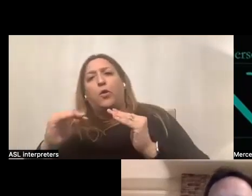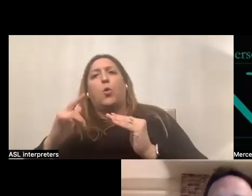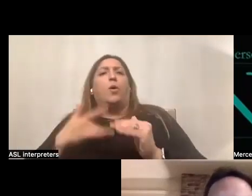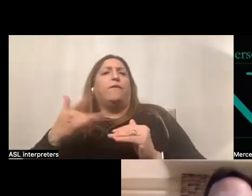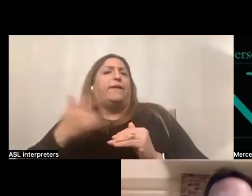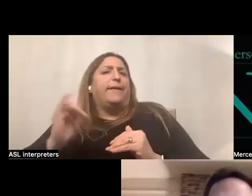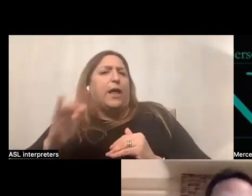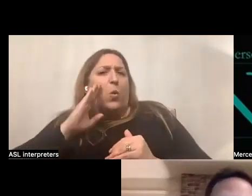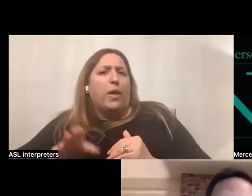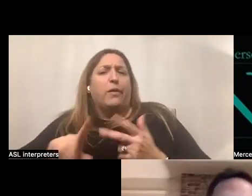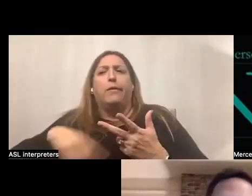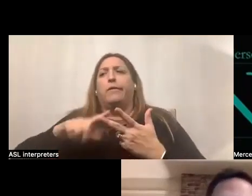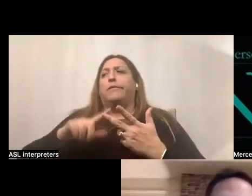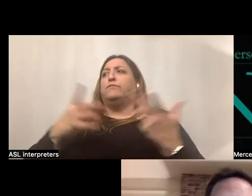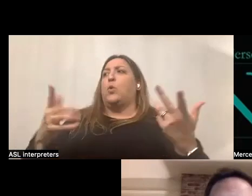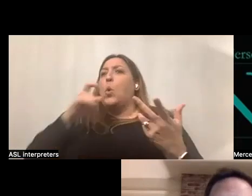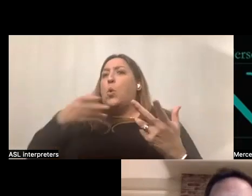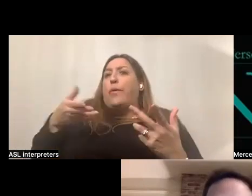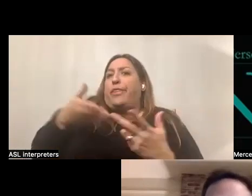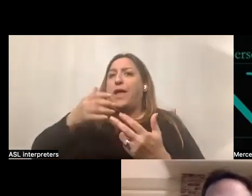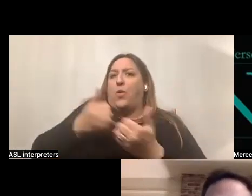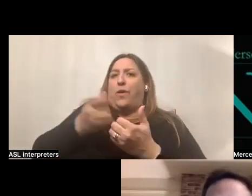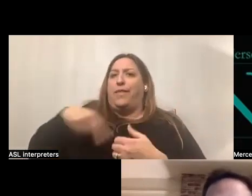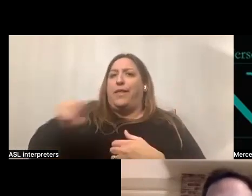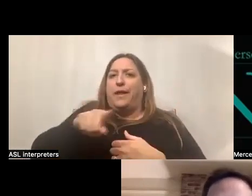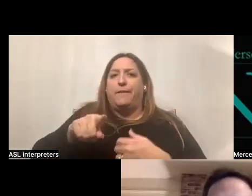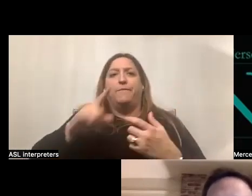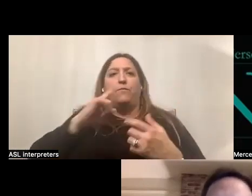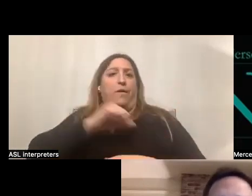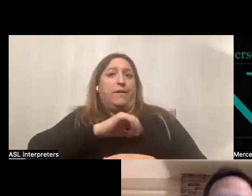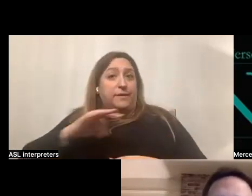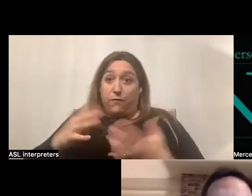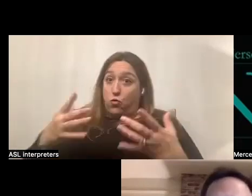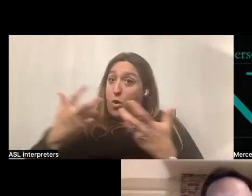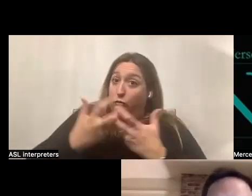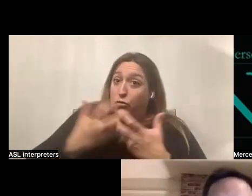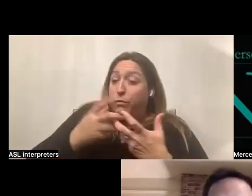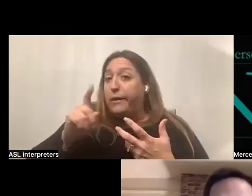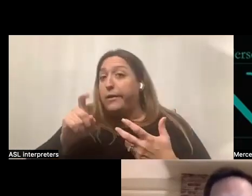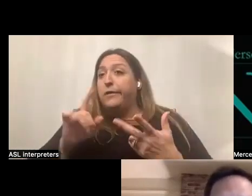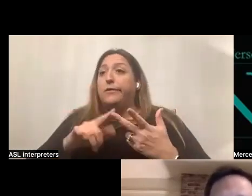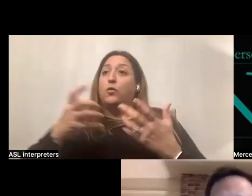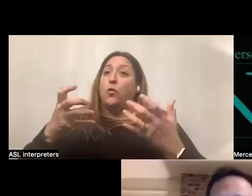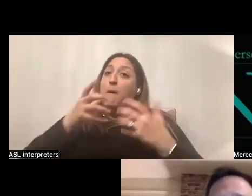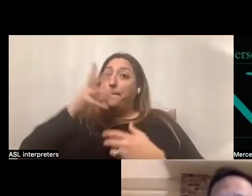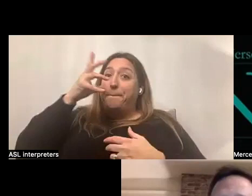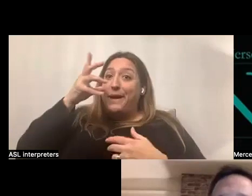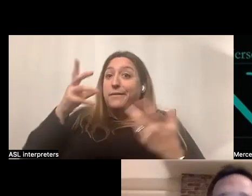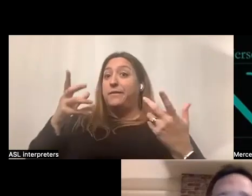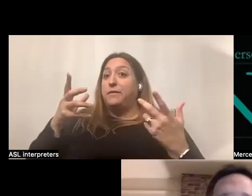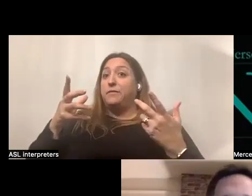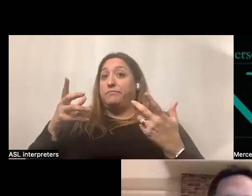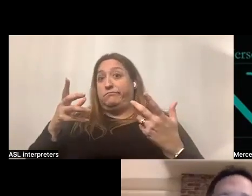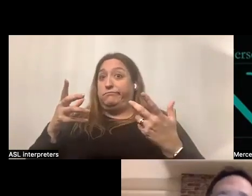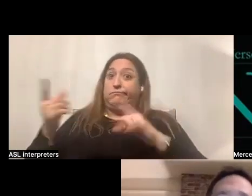to, you know, who would be there with him. Um, in terms of staff, does he want a roommate? Um, does he want his parents? How often does he want his parents